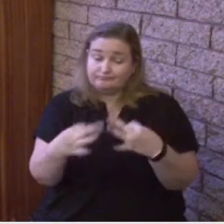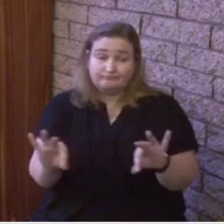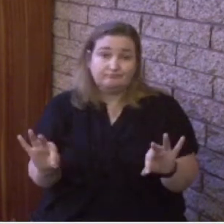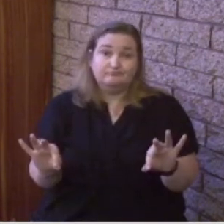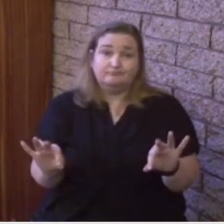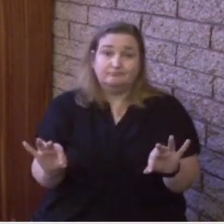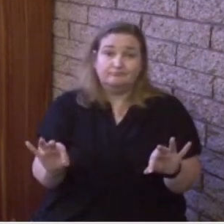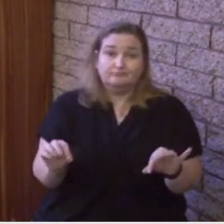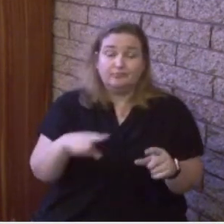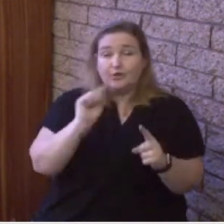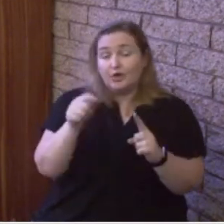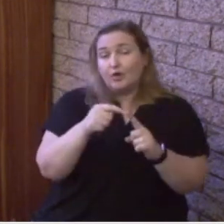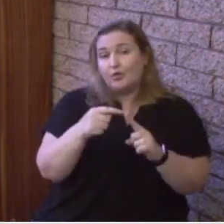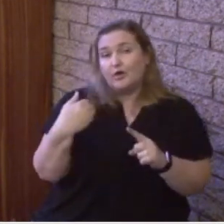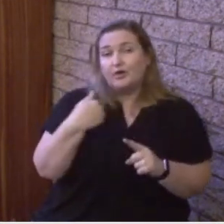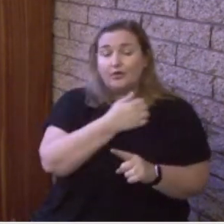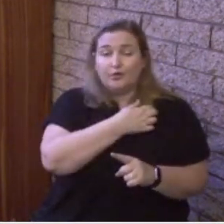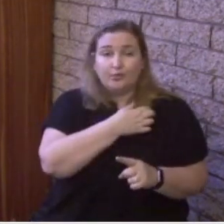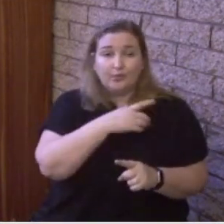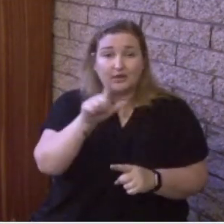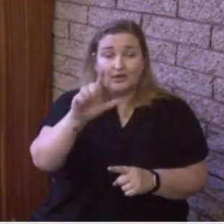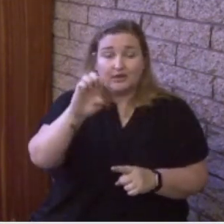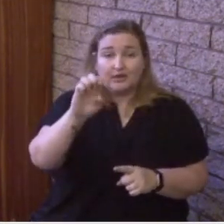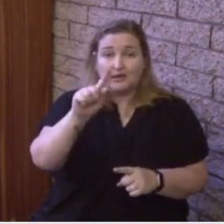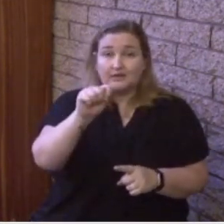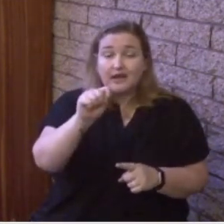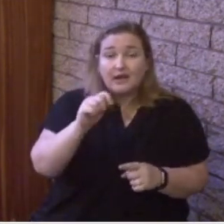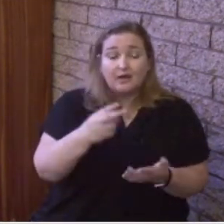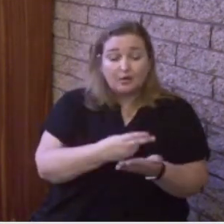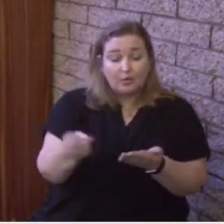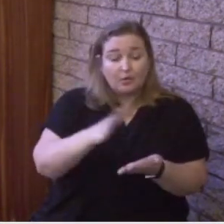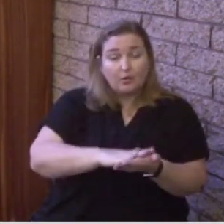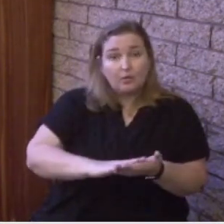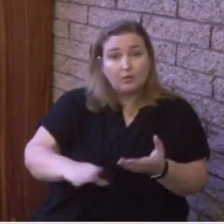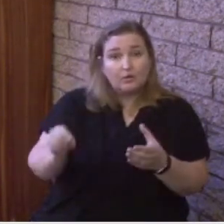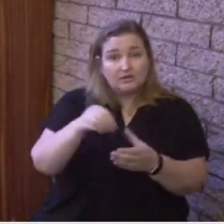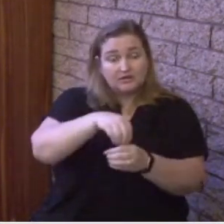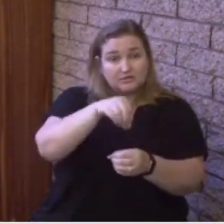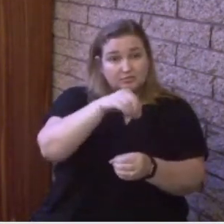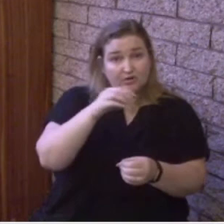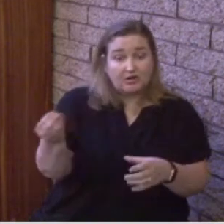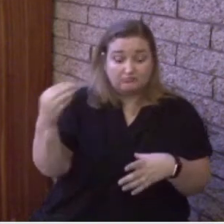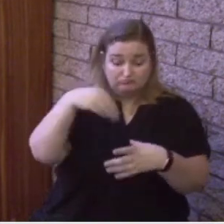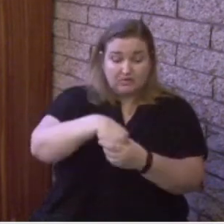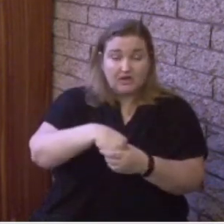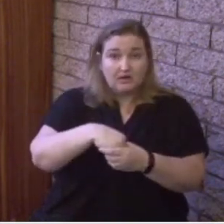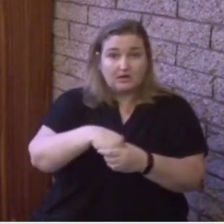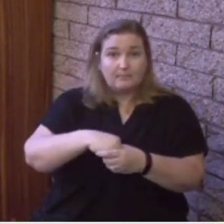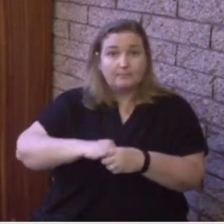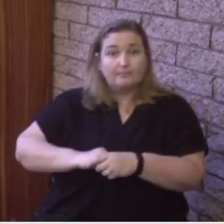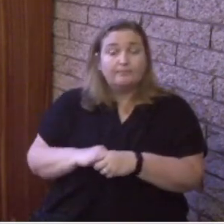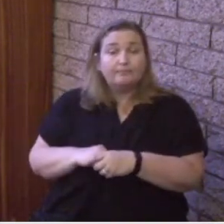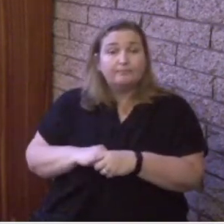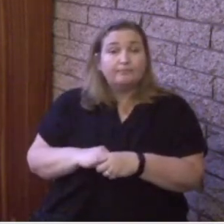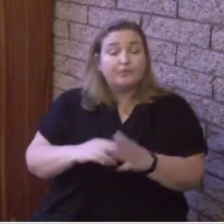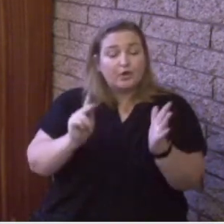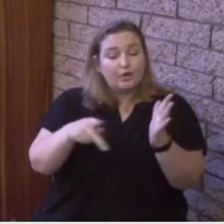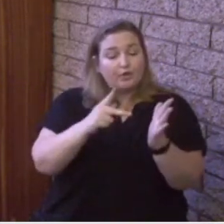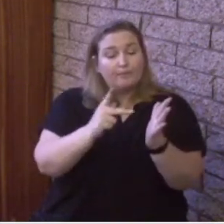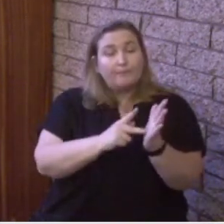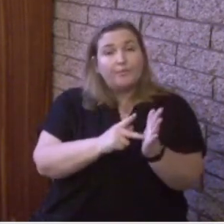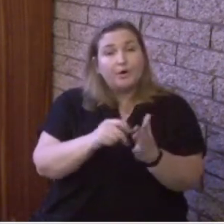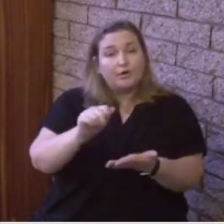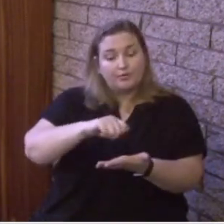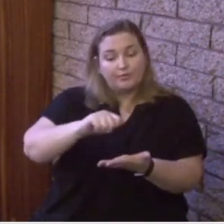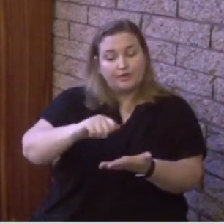when we allow the Holy Spirit to enter in. Verse 3 of this passage when you back up, Paul writes this, he said,